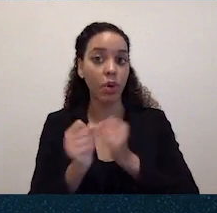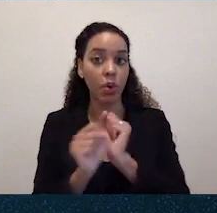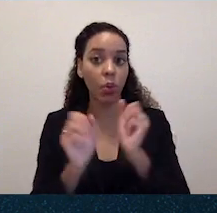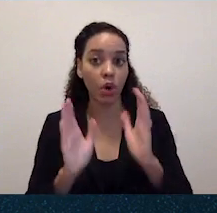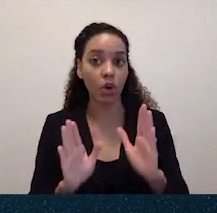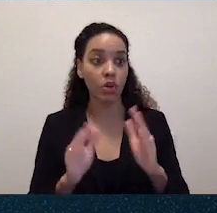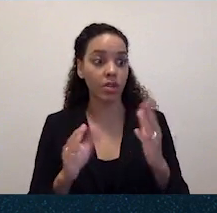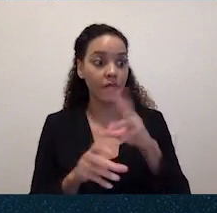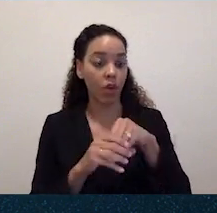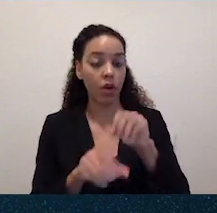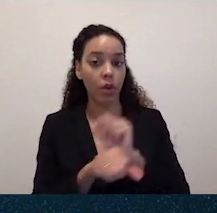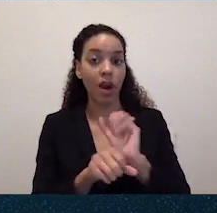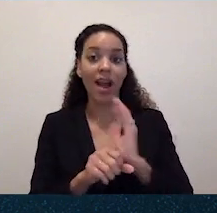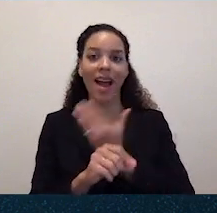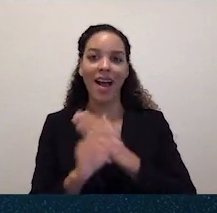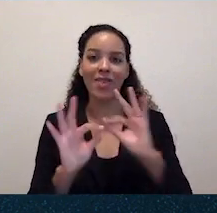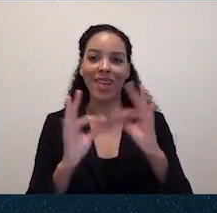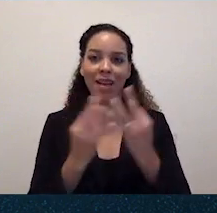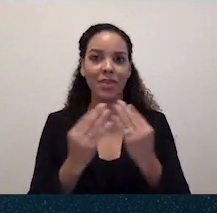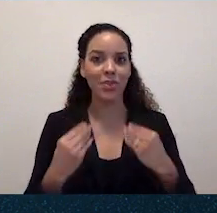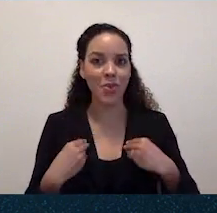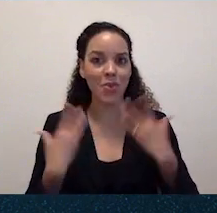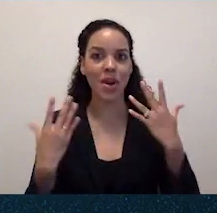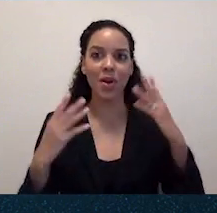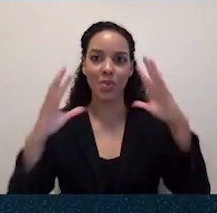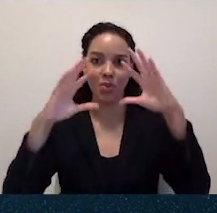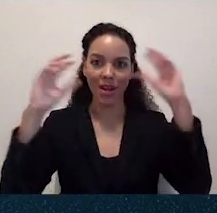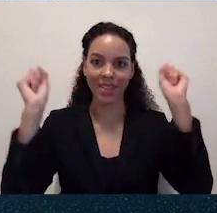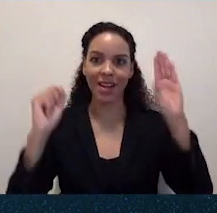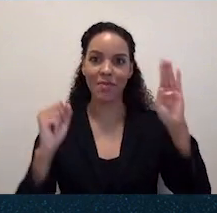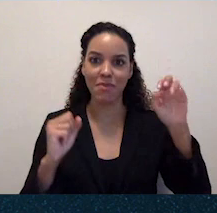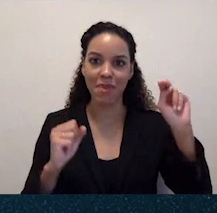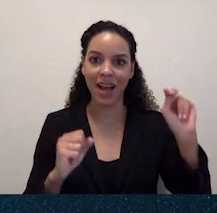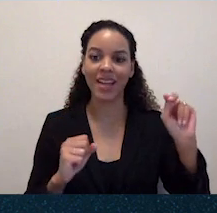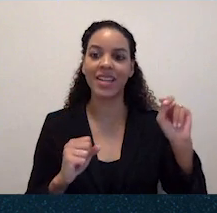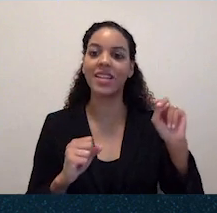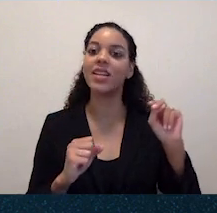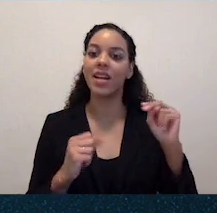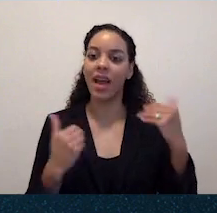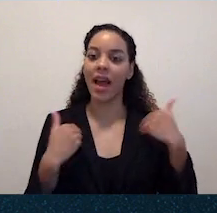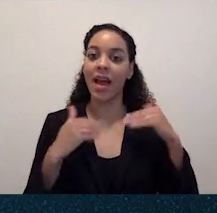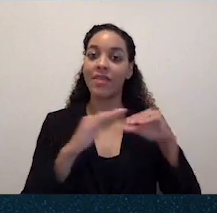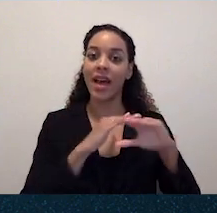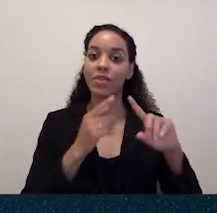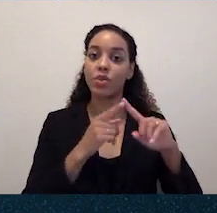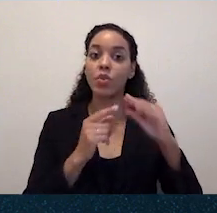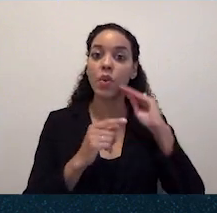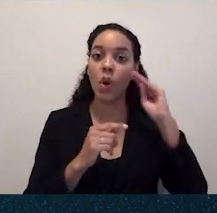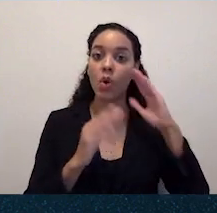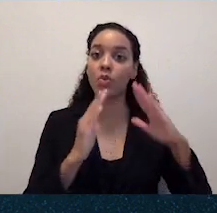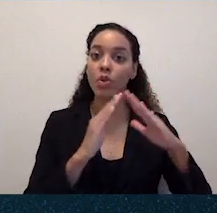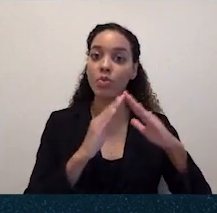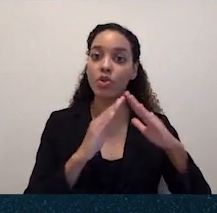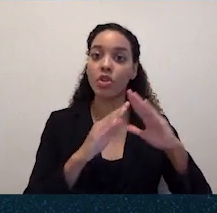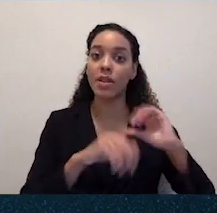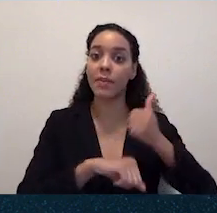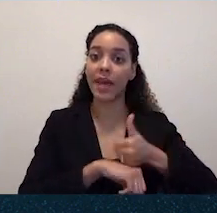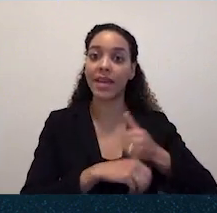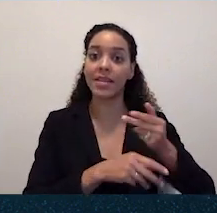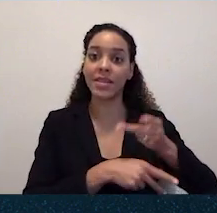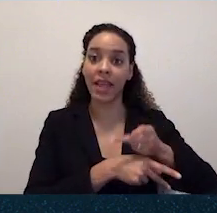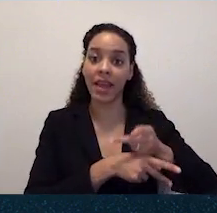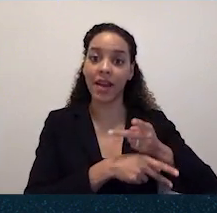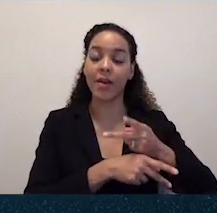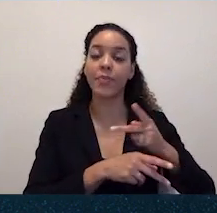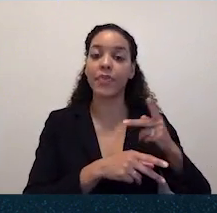thrilled with President Biden's plan to include these investments for access to home and community-based care and for better pay for the workers and the